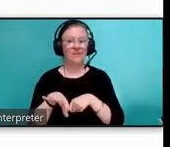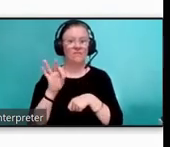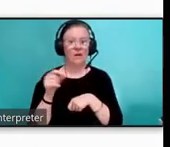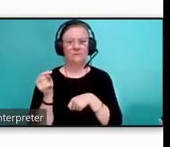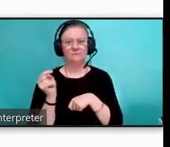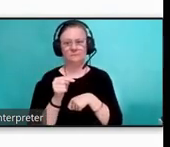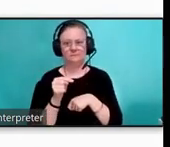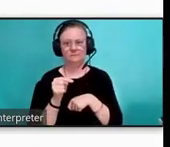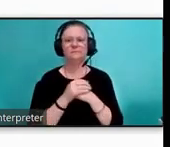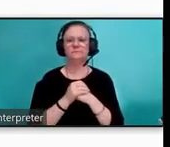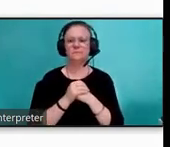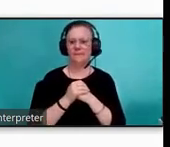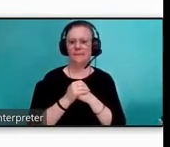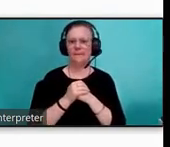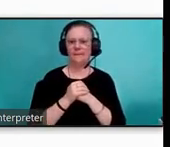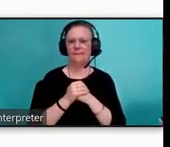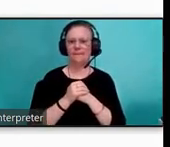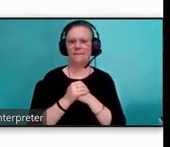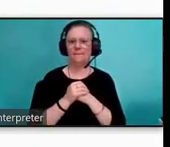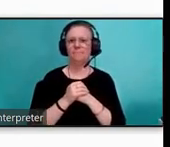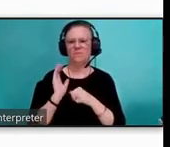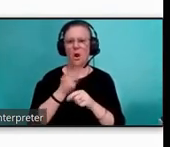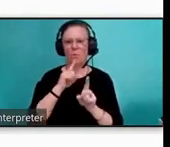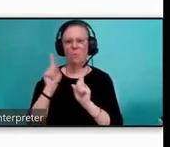Service and Frequency Reduction Title VI report.